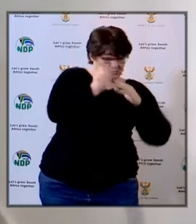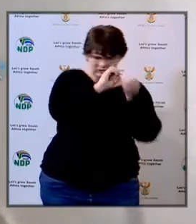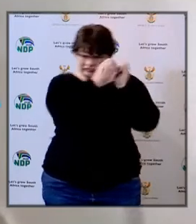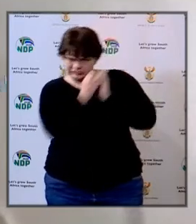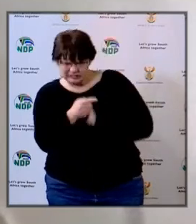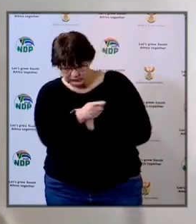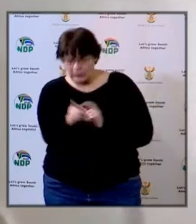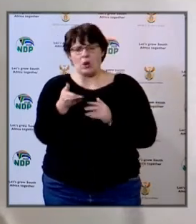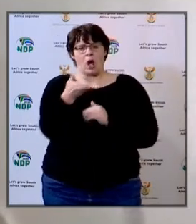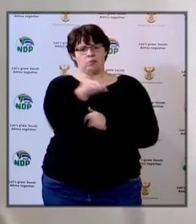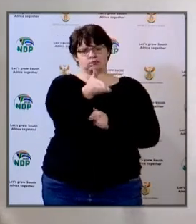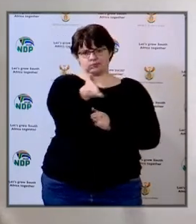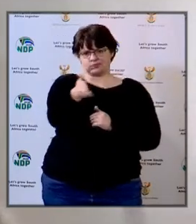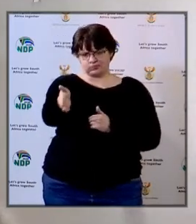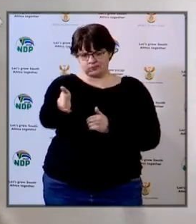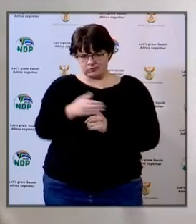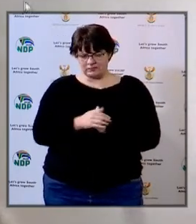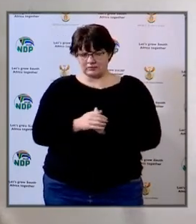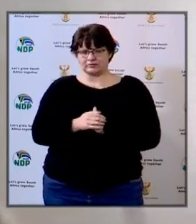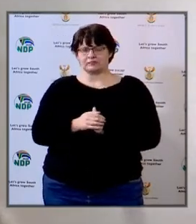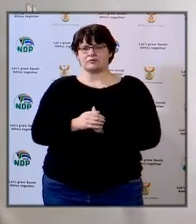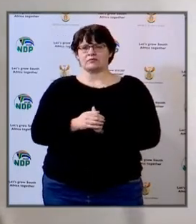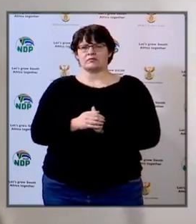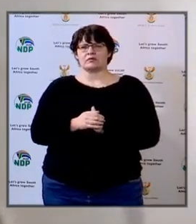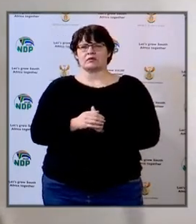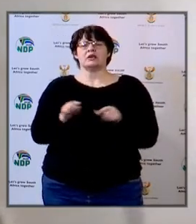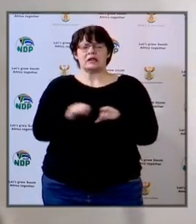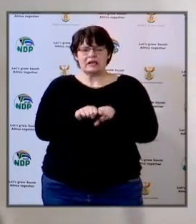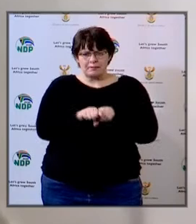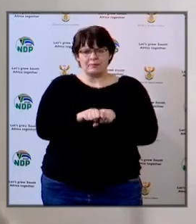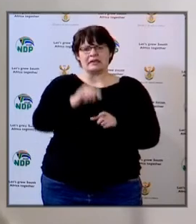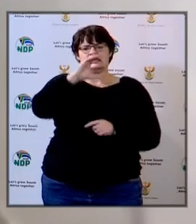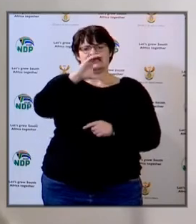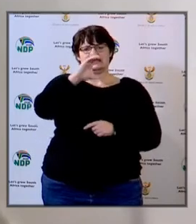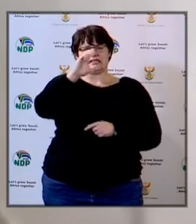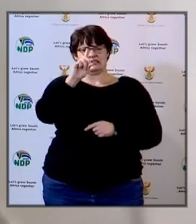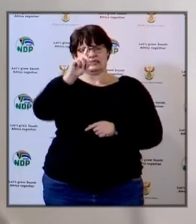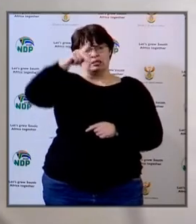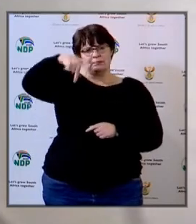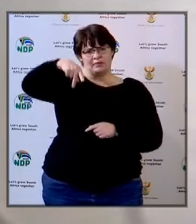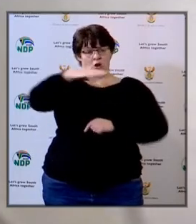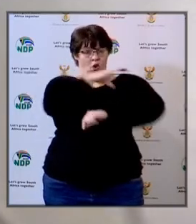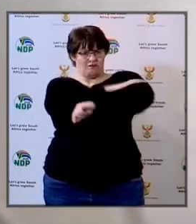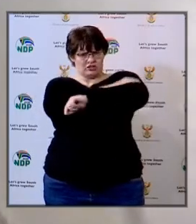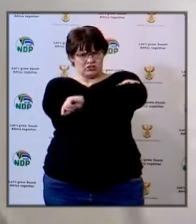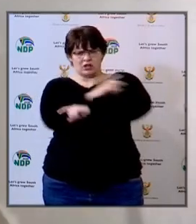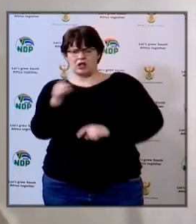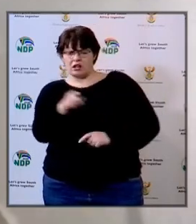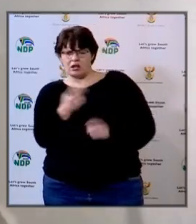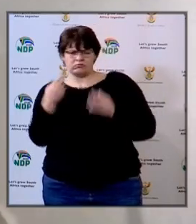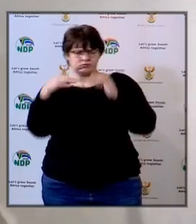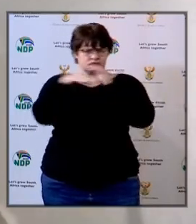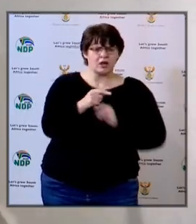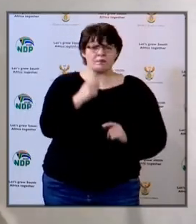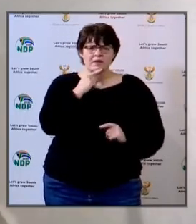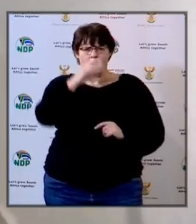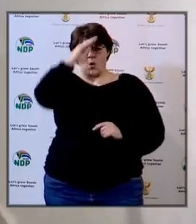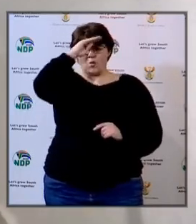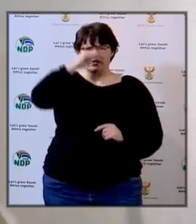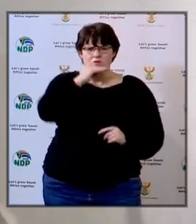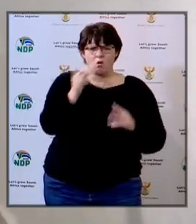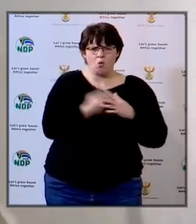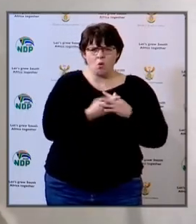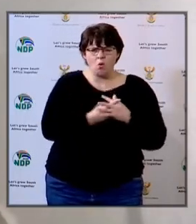we have also been appointed a group of CDP officials just to focus on broken windows